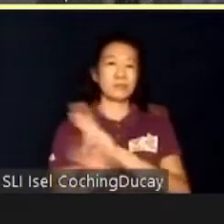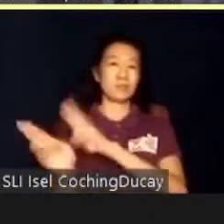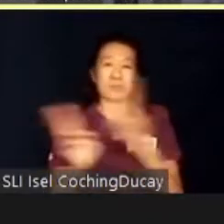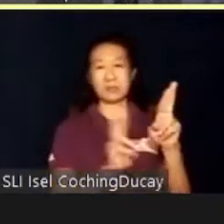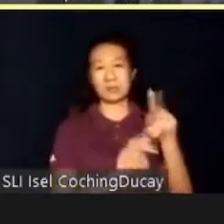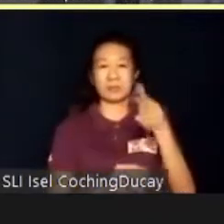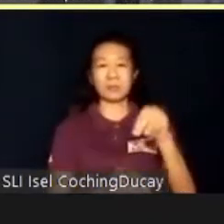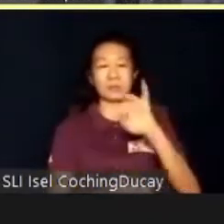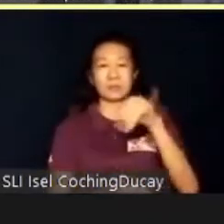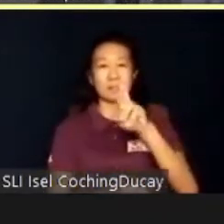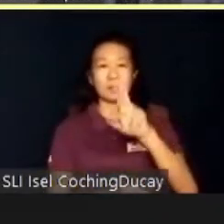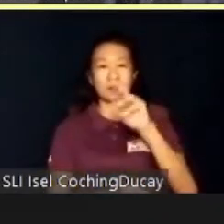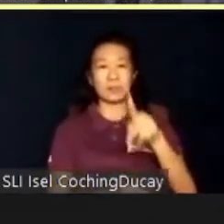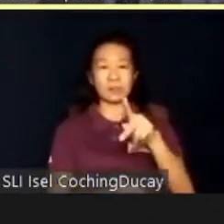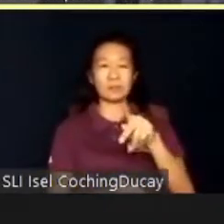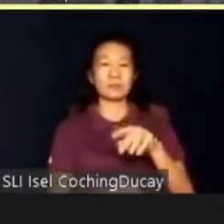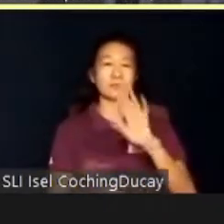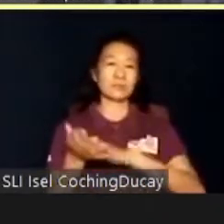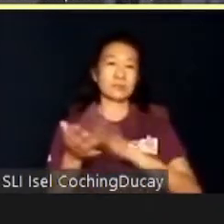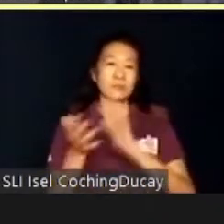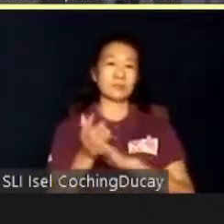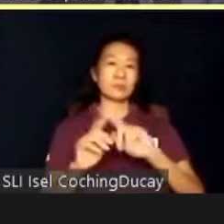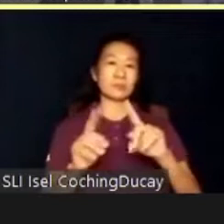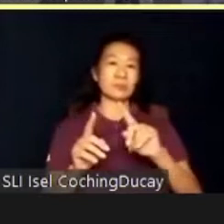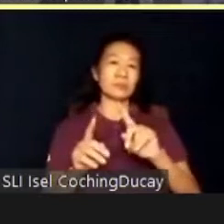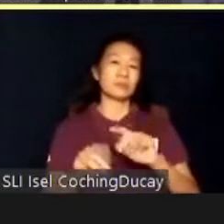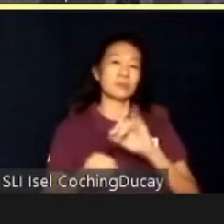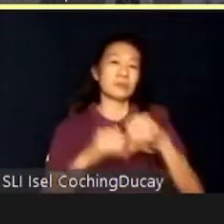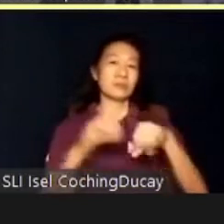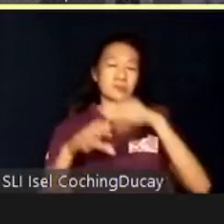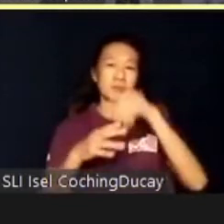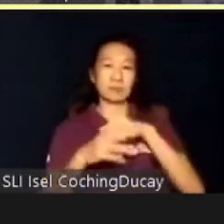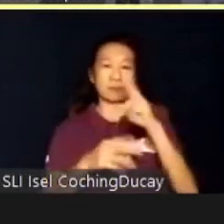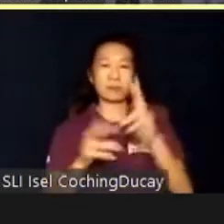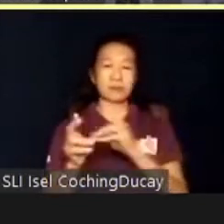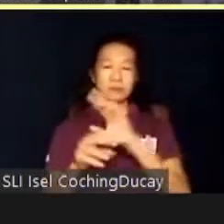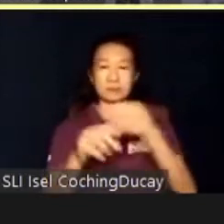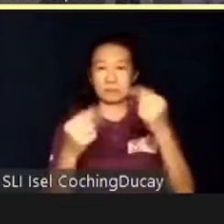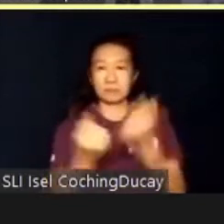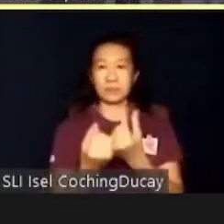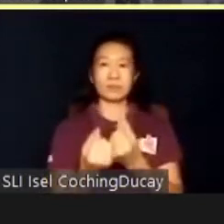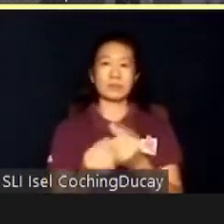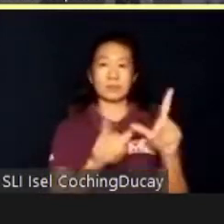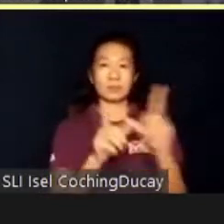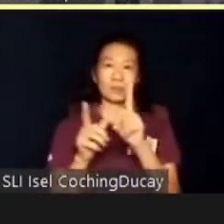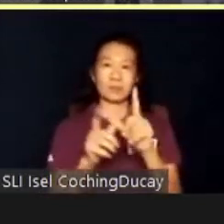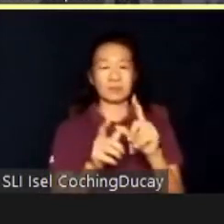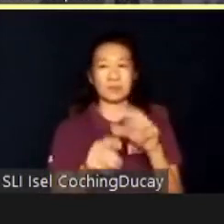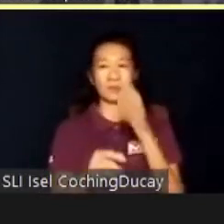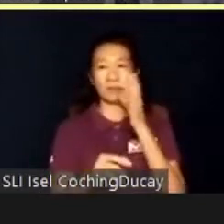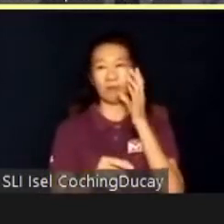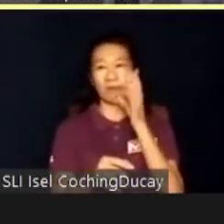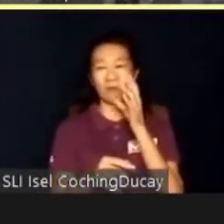JRP, the school's various departments and internal units such as its library, office, canteen, diner, the preschool department,